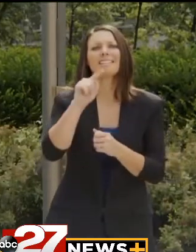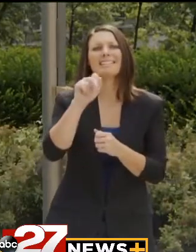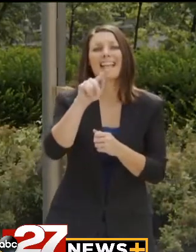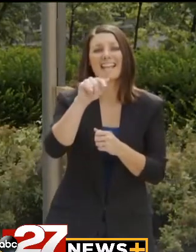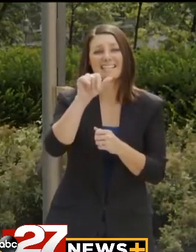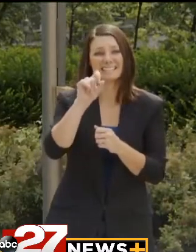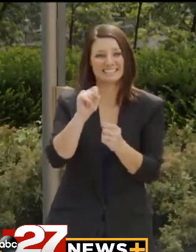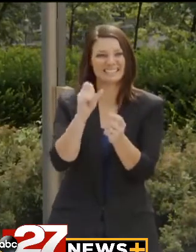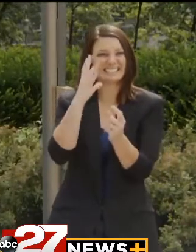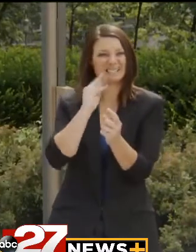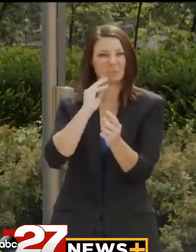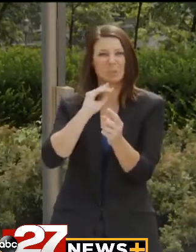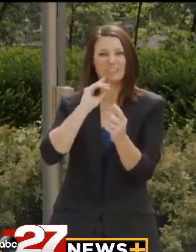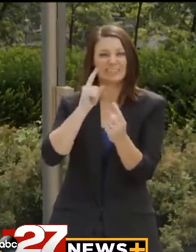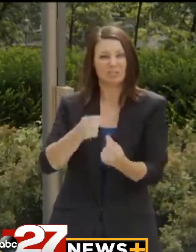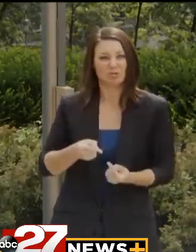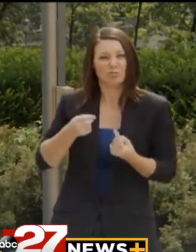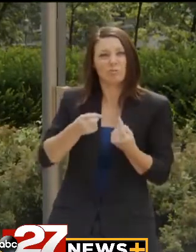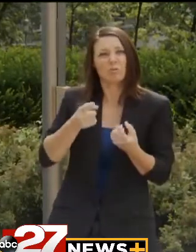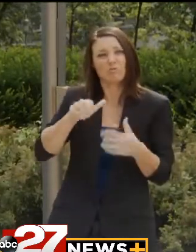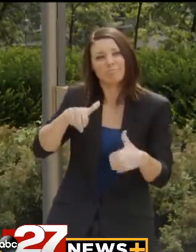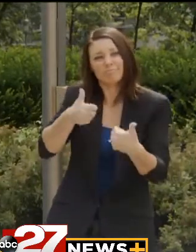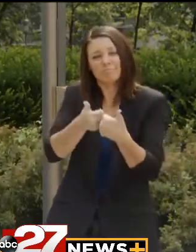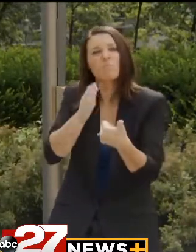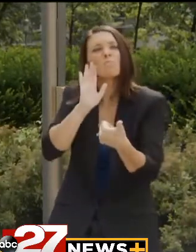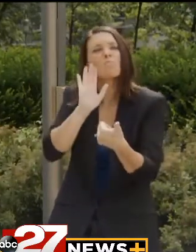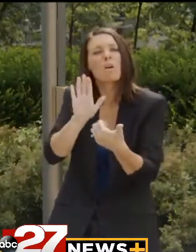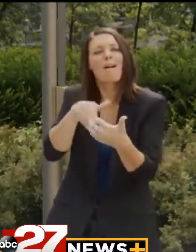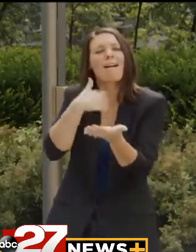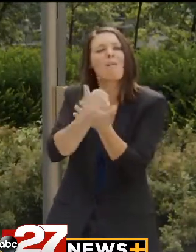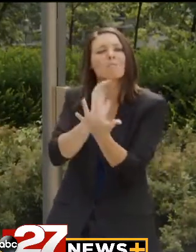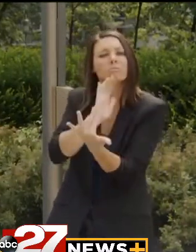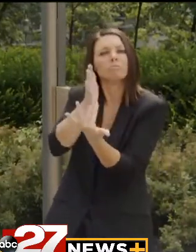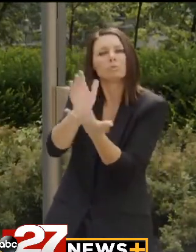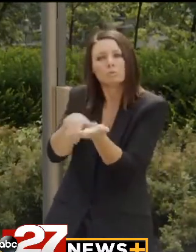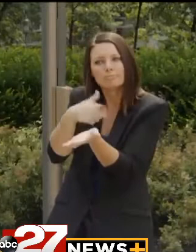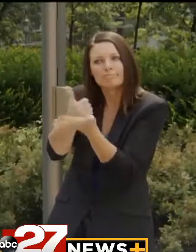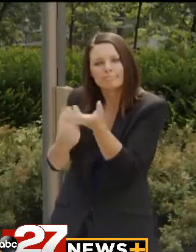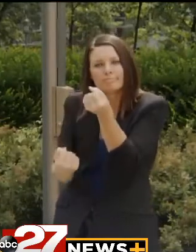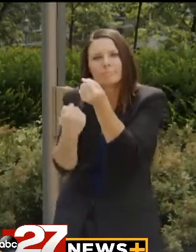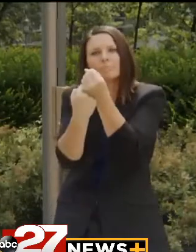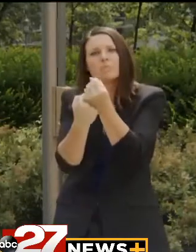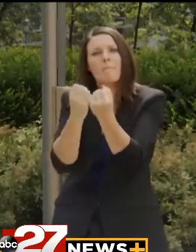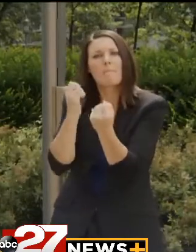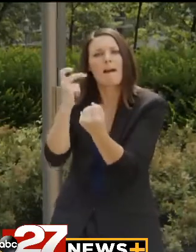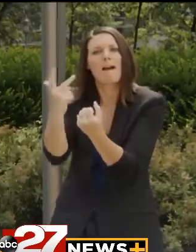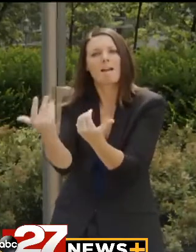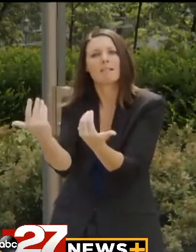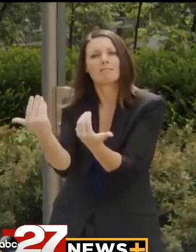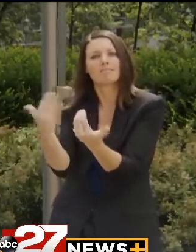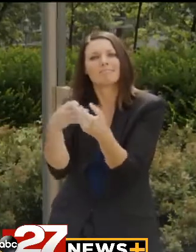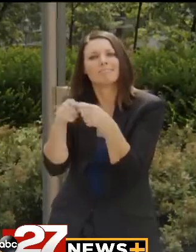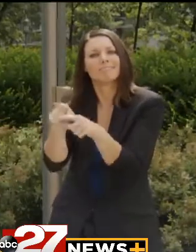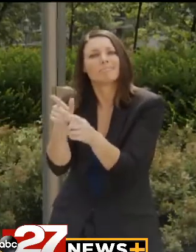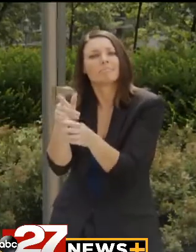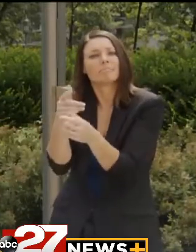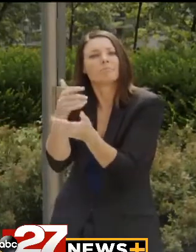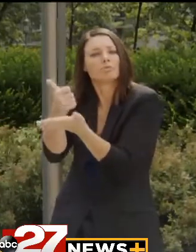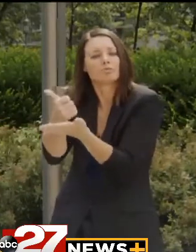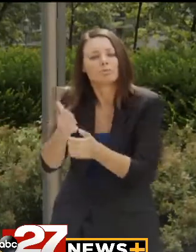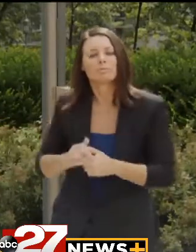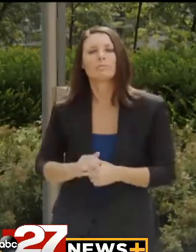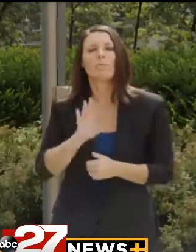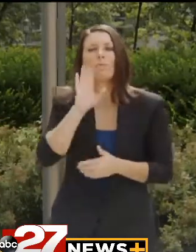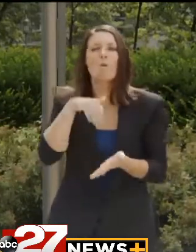hardships, the program can be intervention that helps get them back on track. But this program can help landlords and